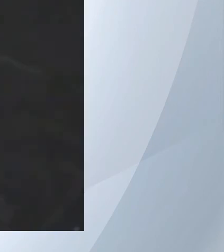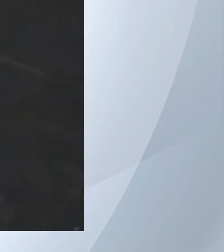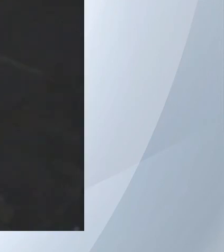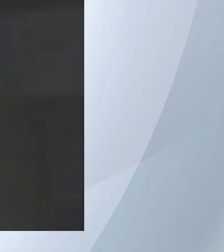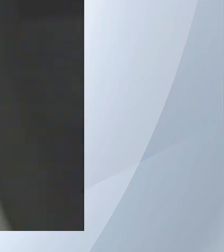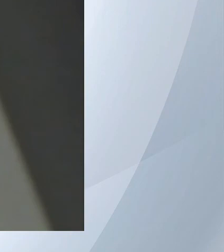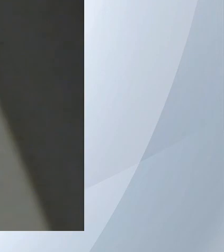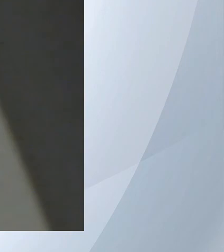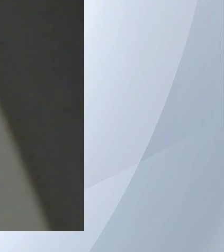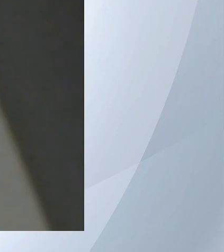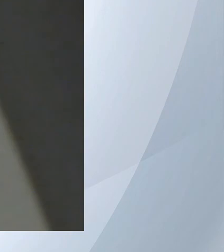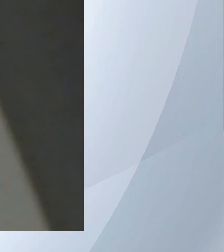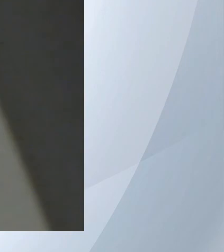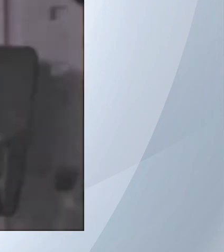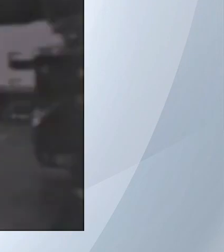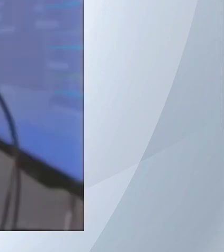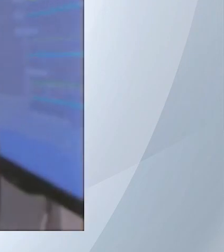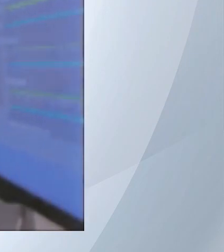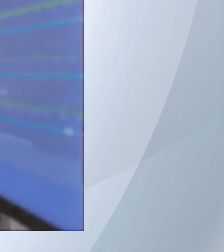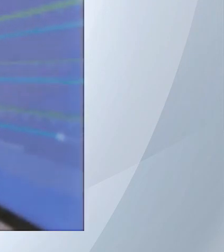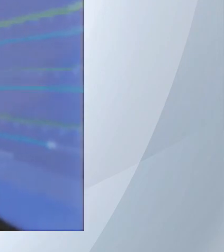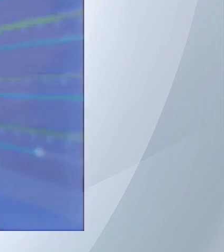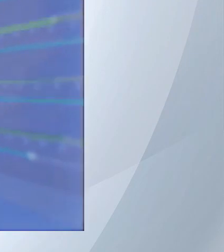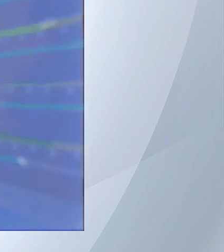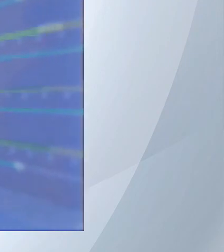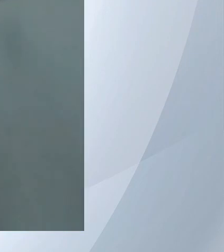2021